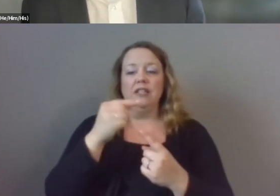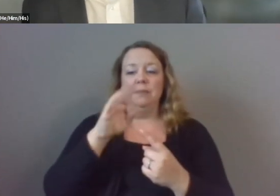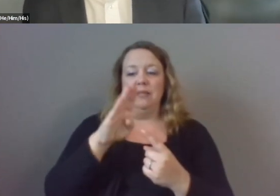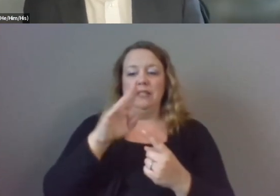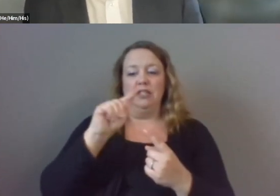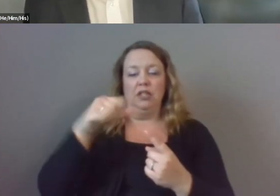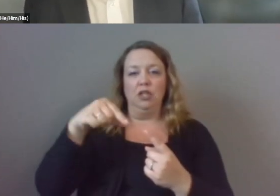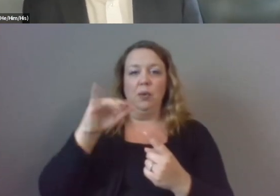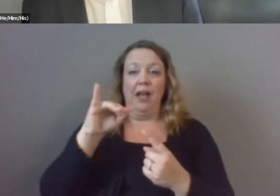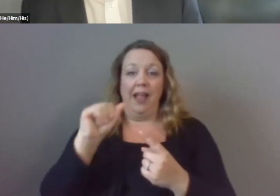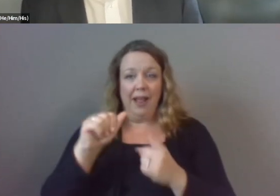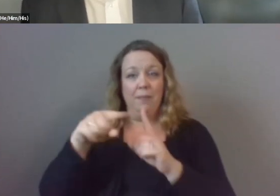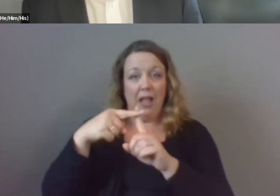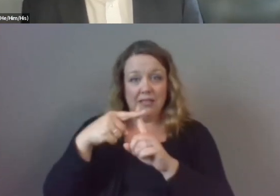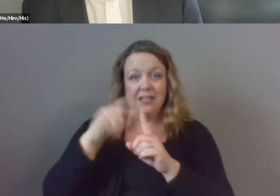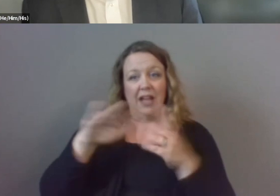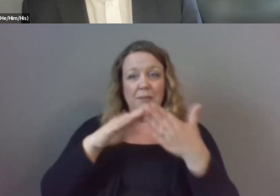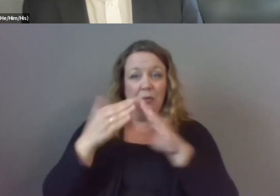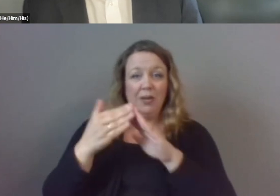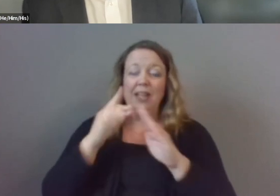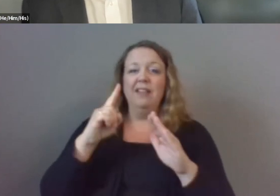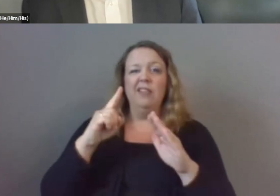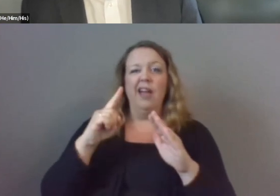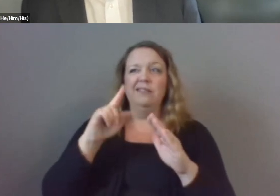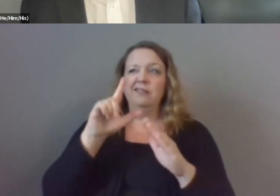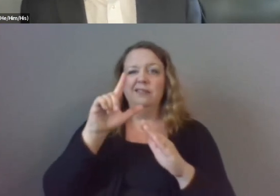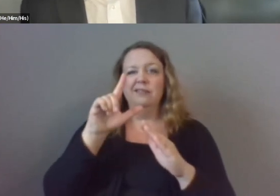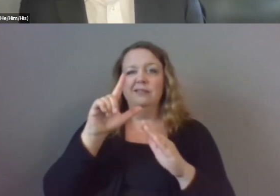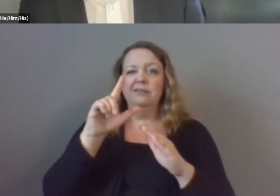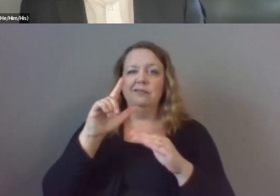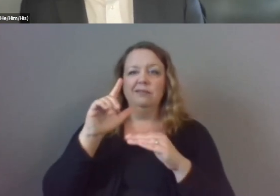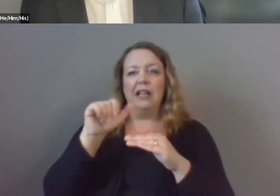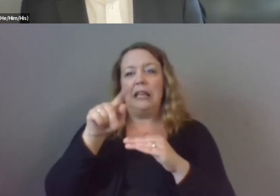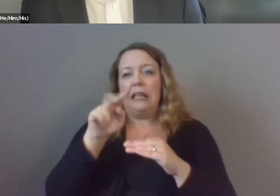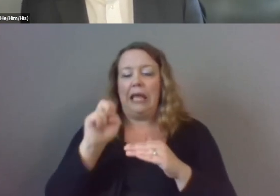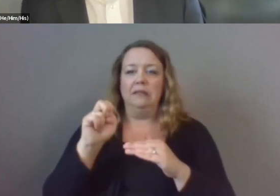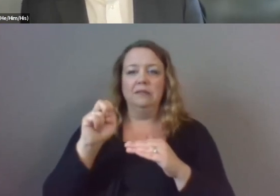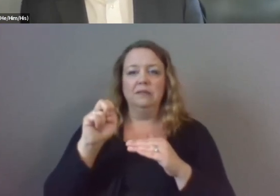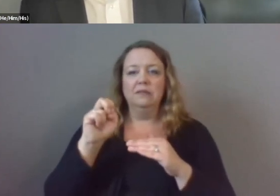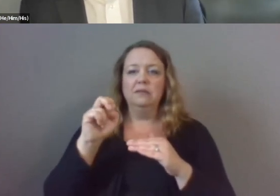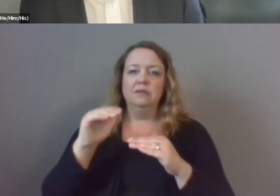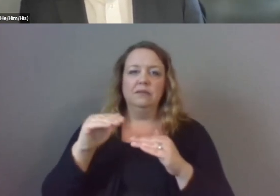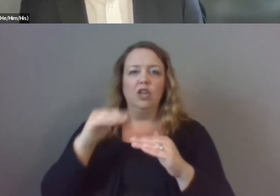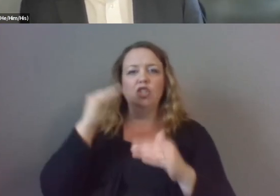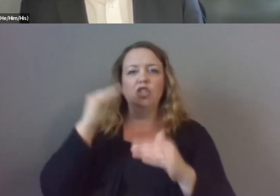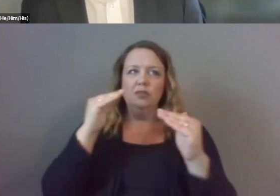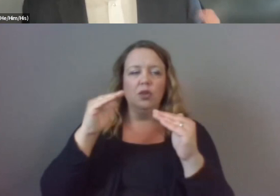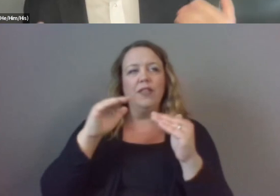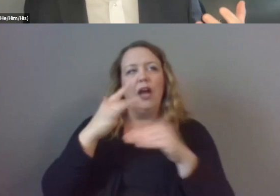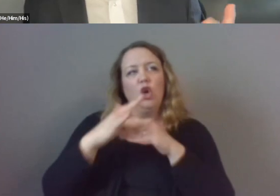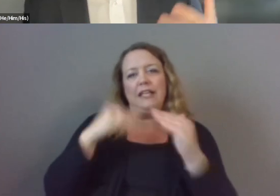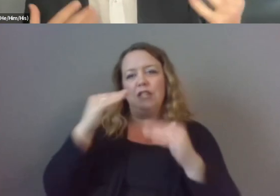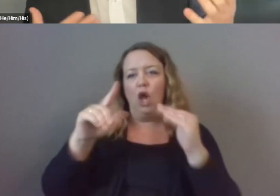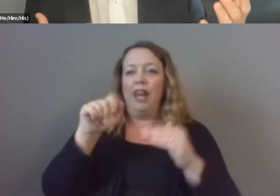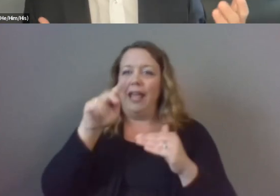late youth and early adulthood phase is still really uh critical for that identity formation um but